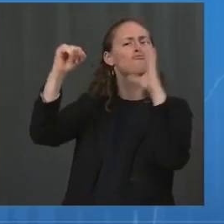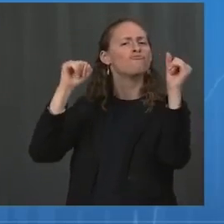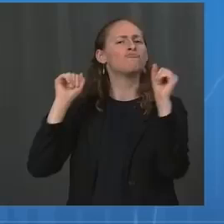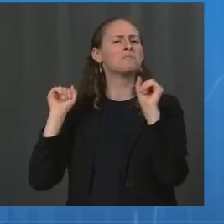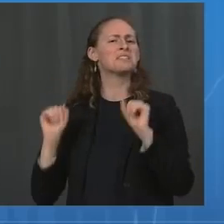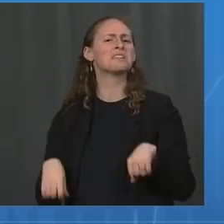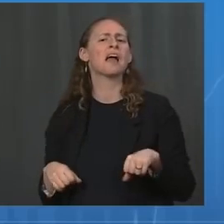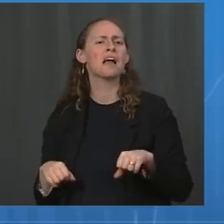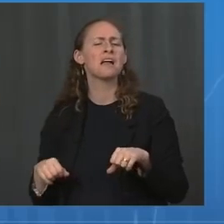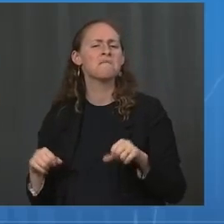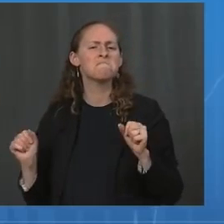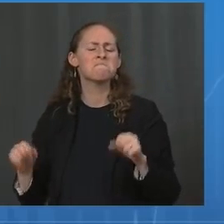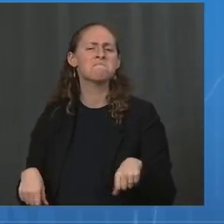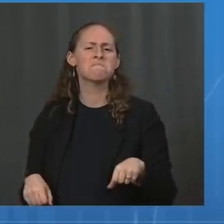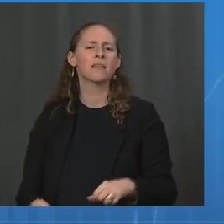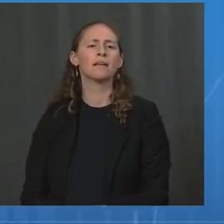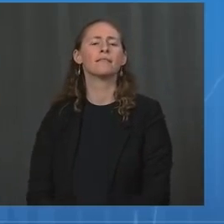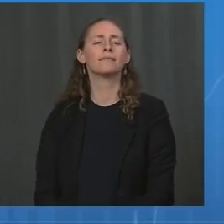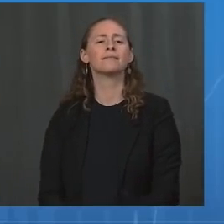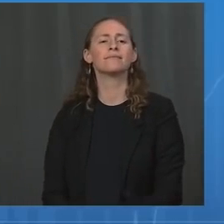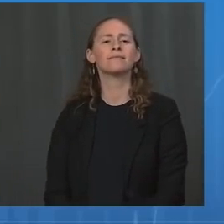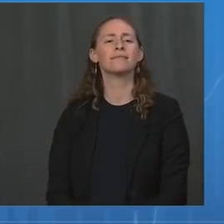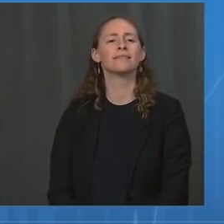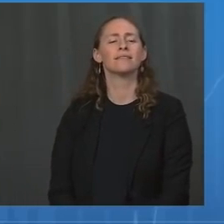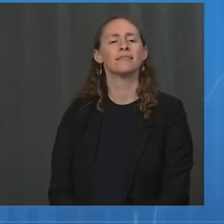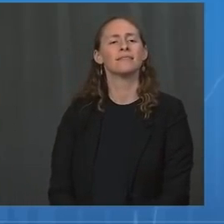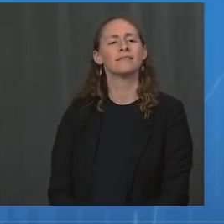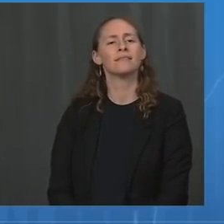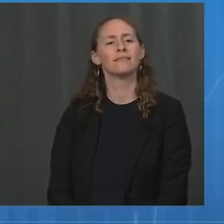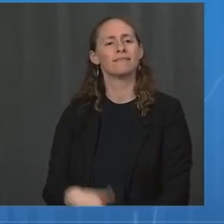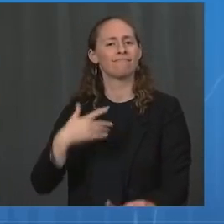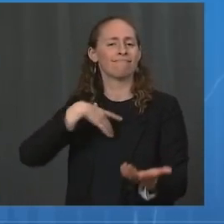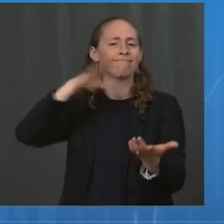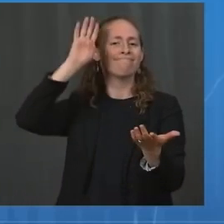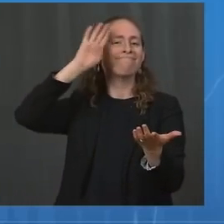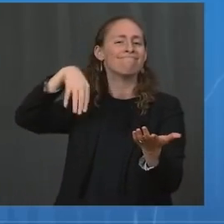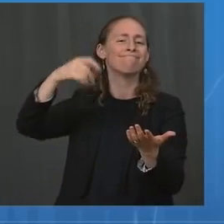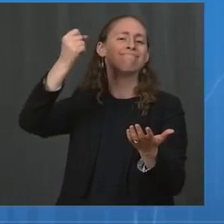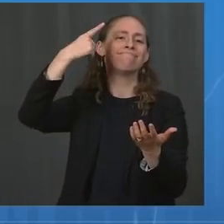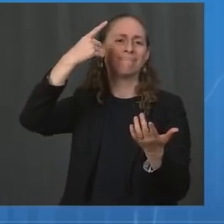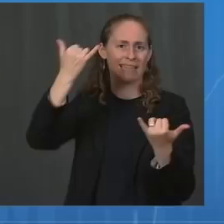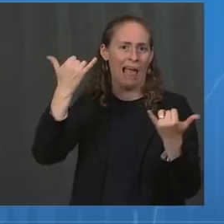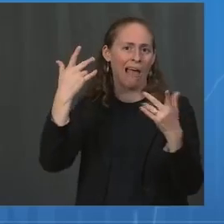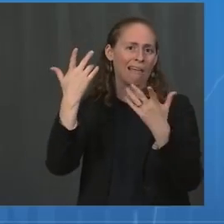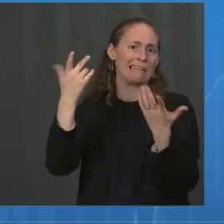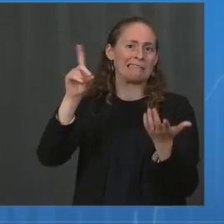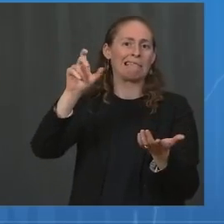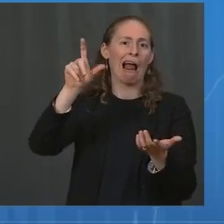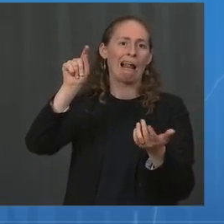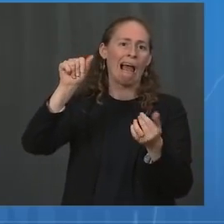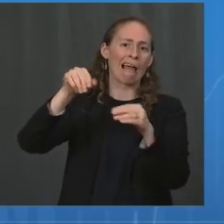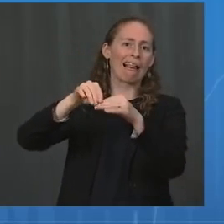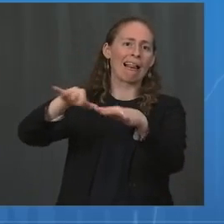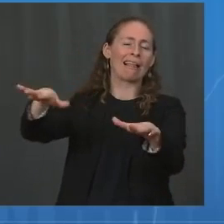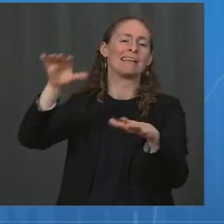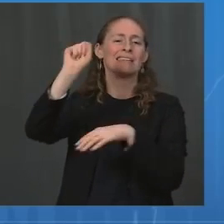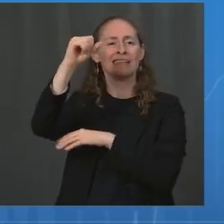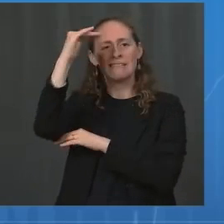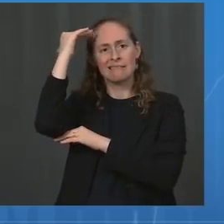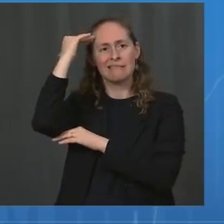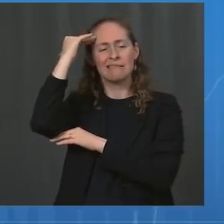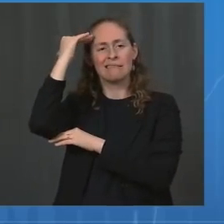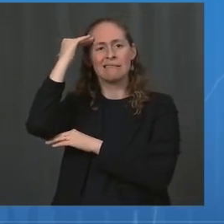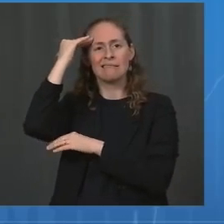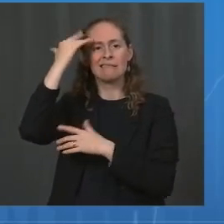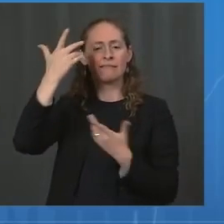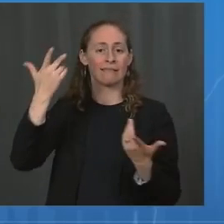disease transmission right now, we would say that people need to take their own, these risks into their own consideration as they